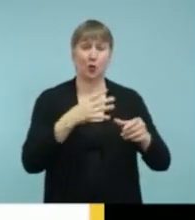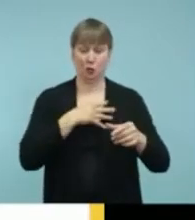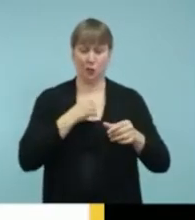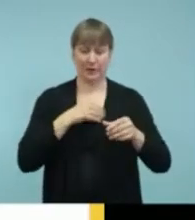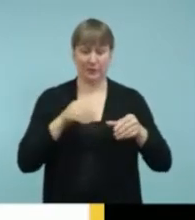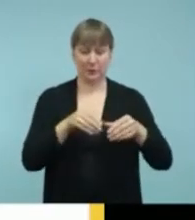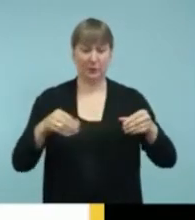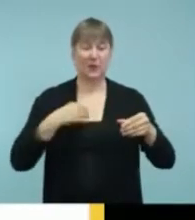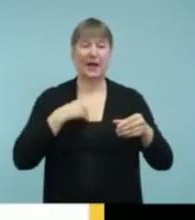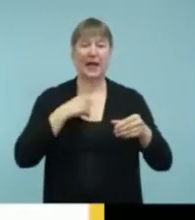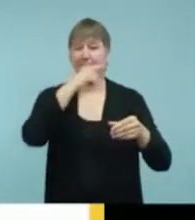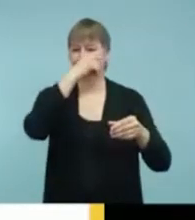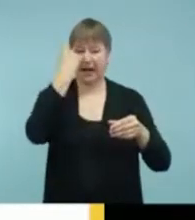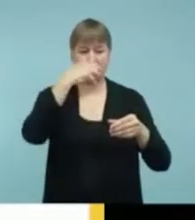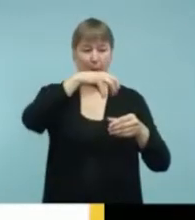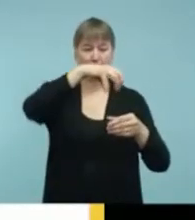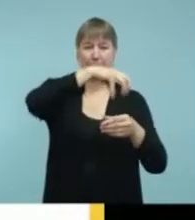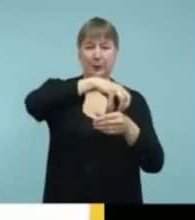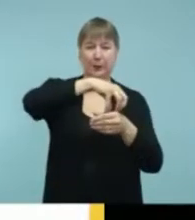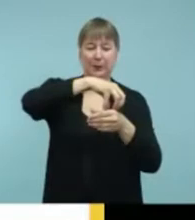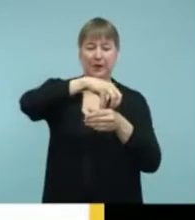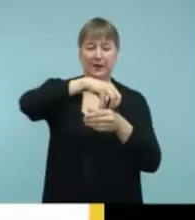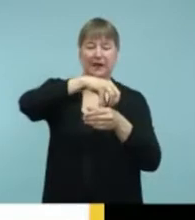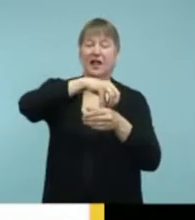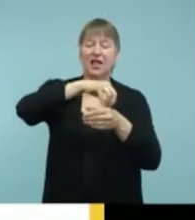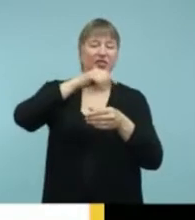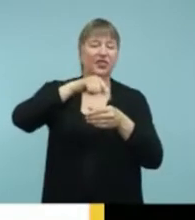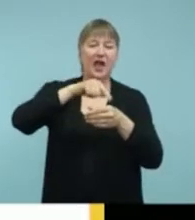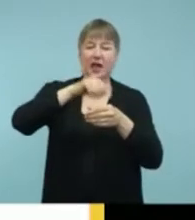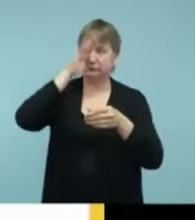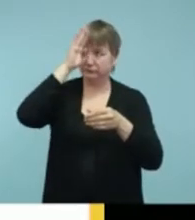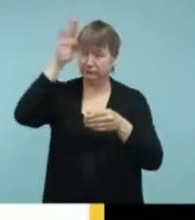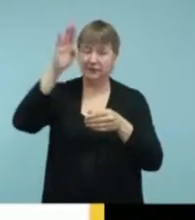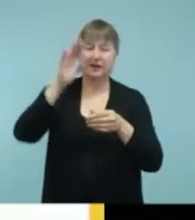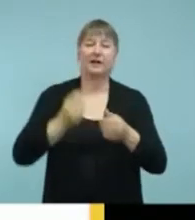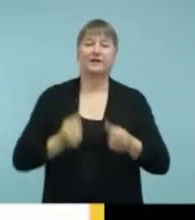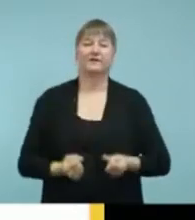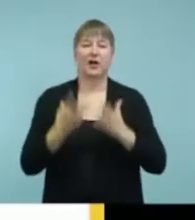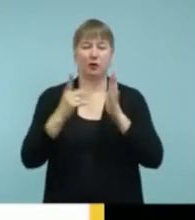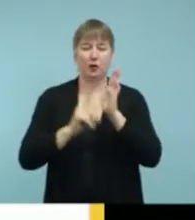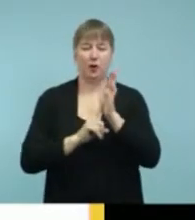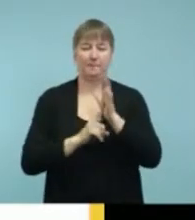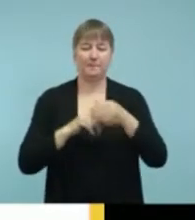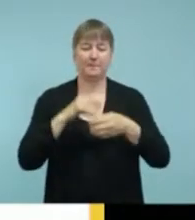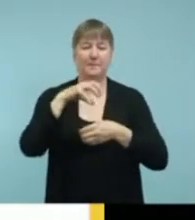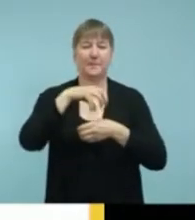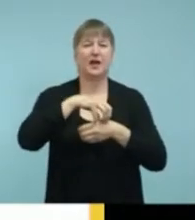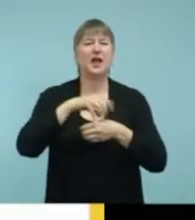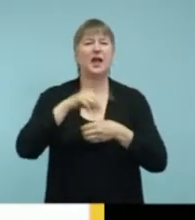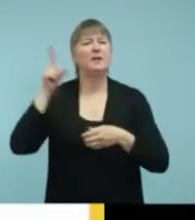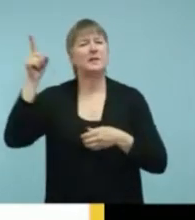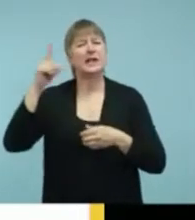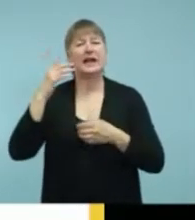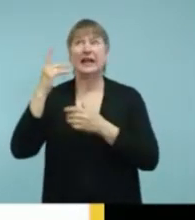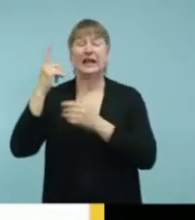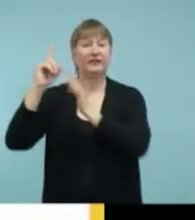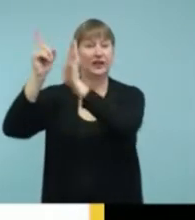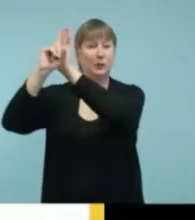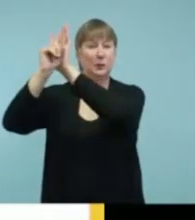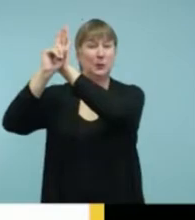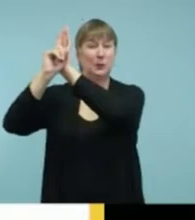listens for a fire alarm. So a fire alarm sends out a specific tone.